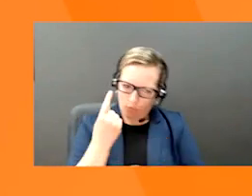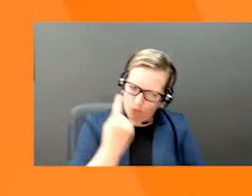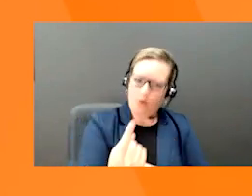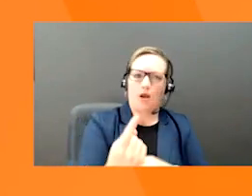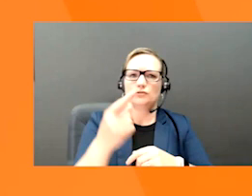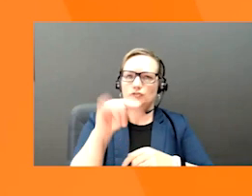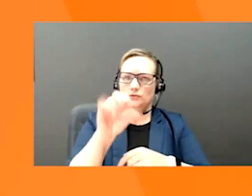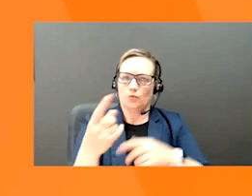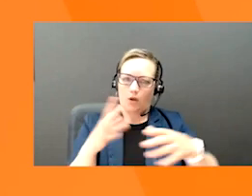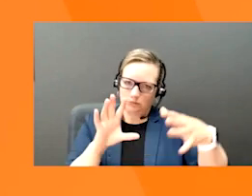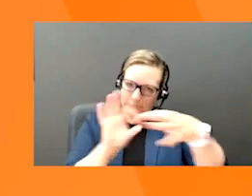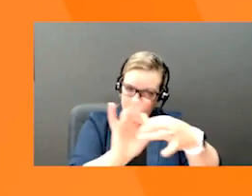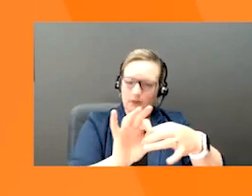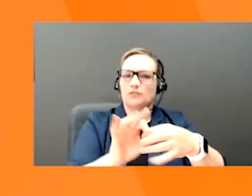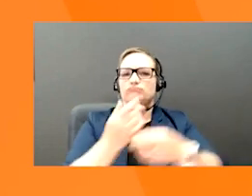financial perspective.